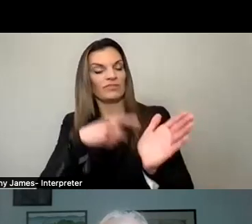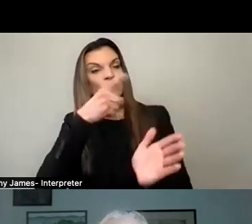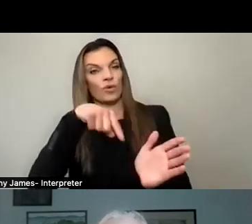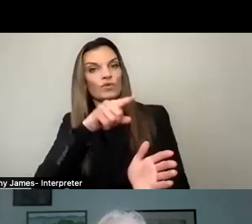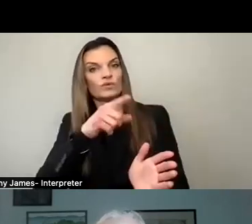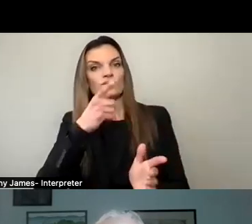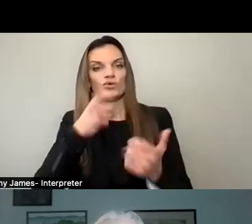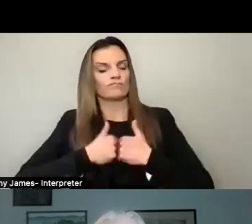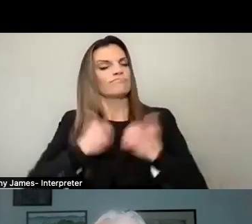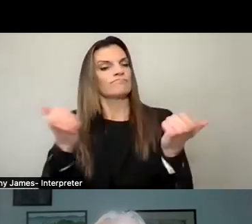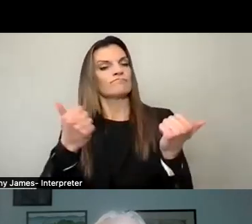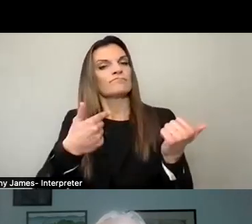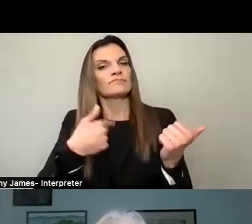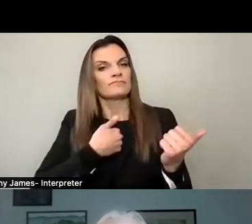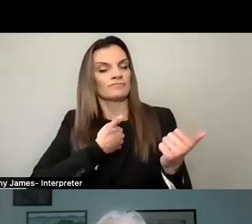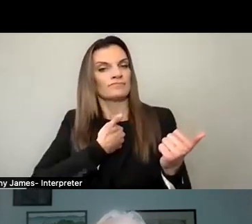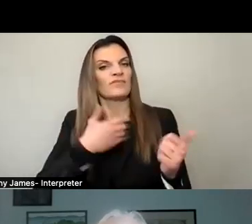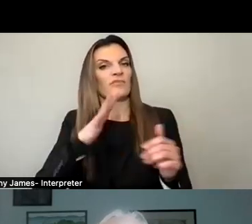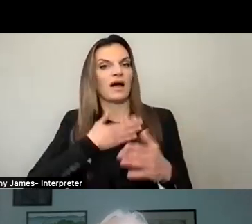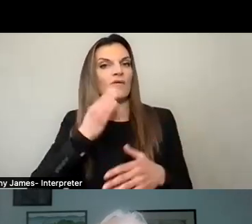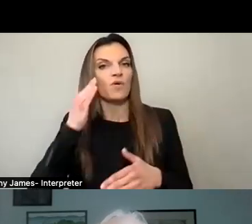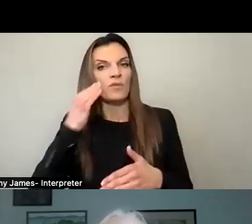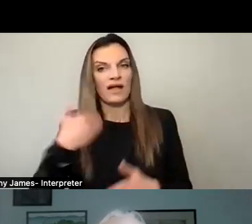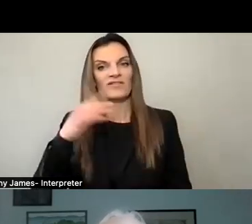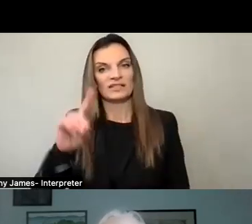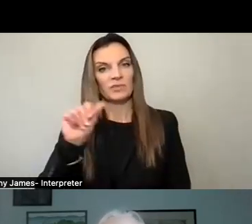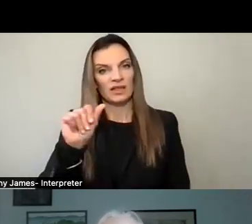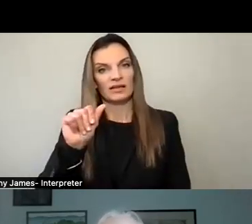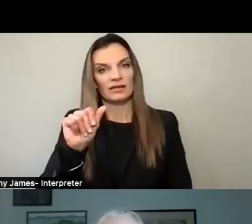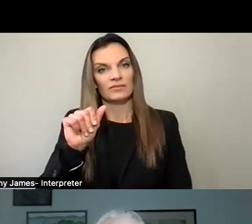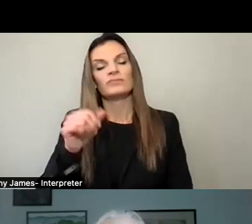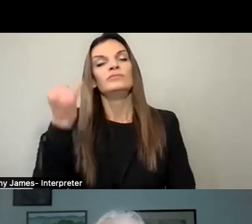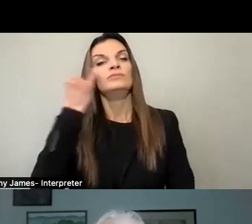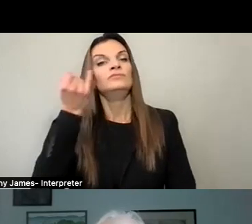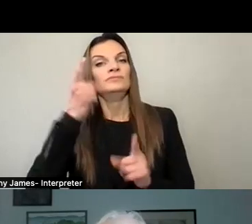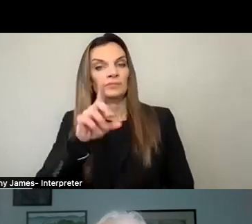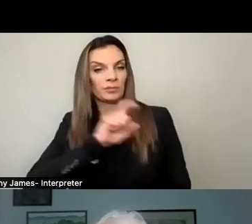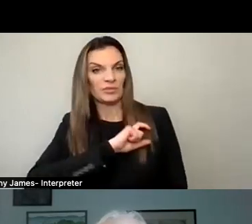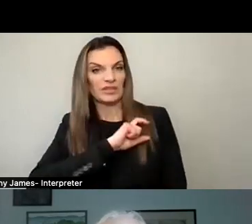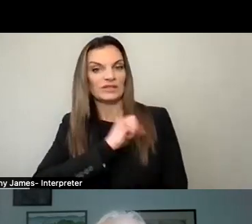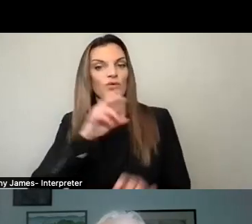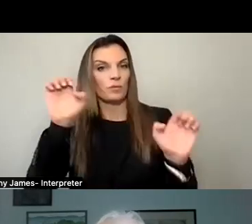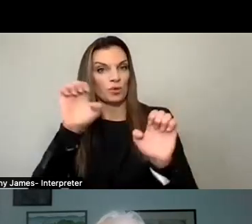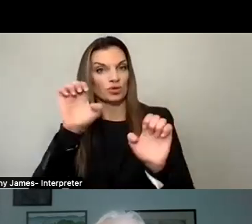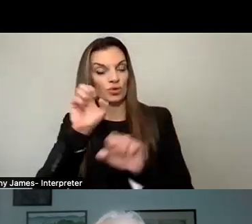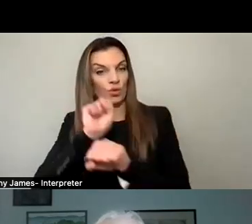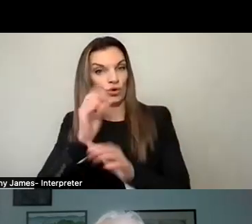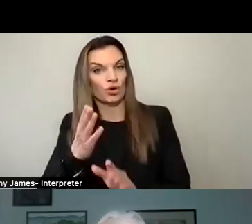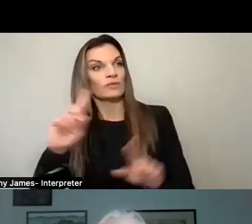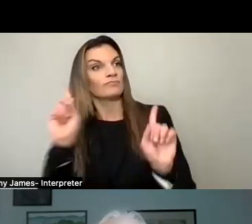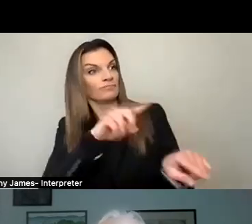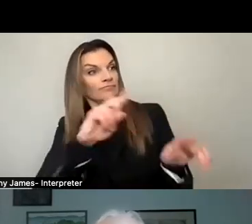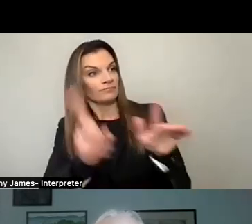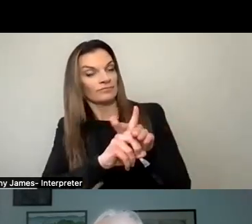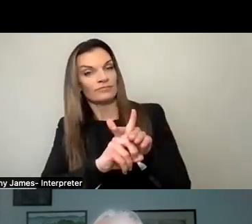households that have disabled people in them so that when a police officer or an emergency worker shows up,